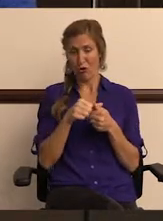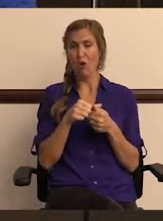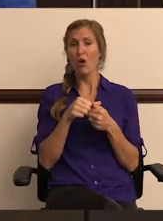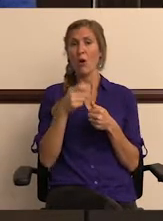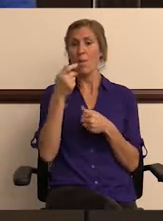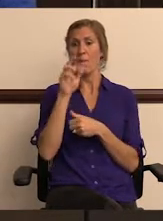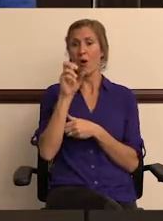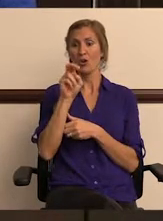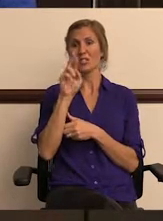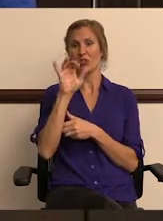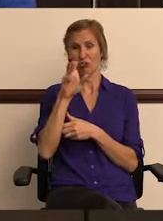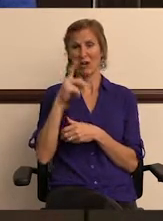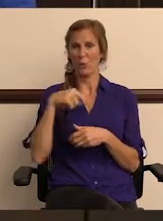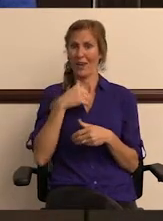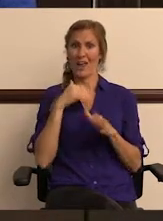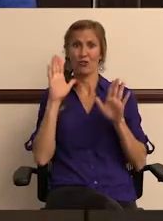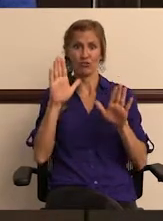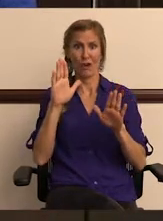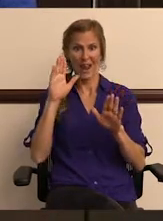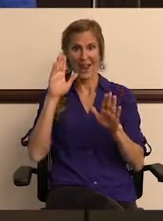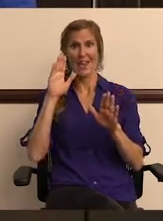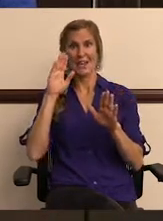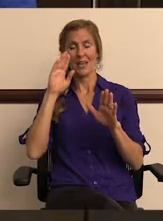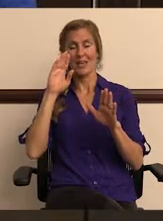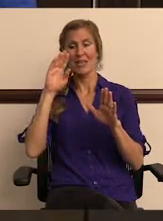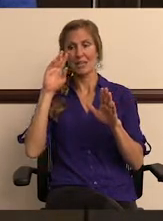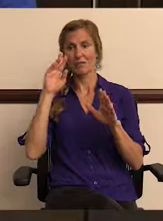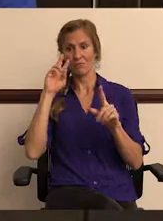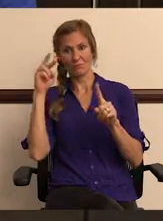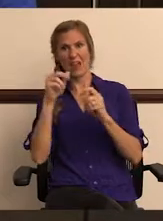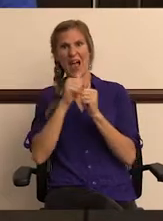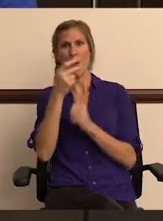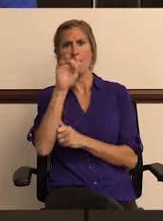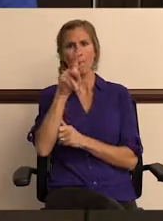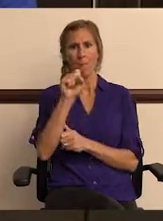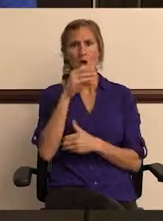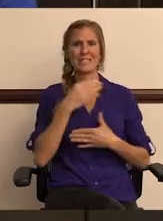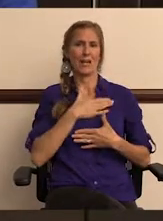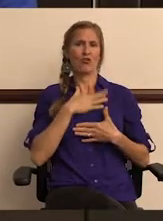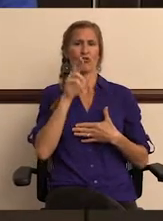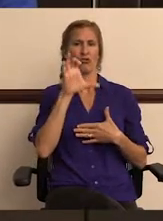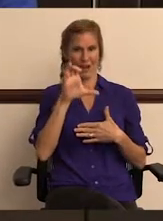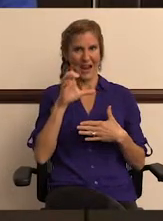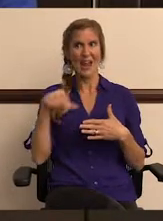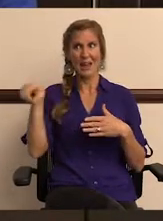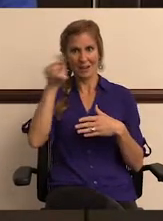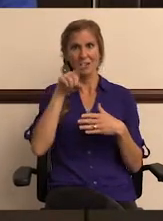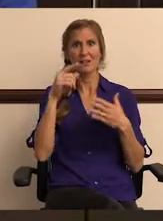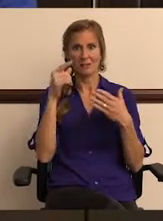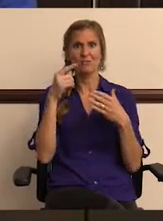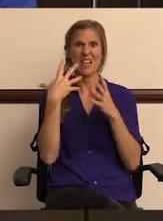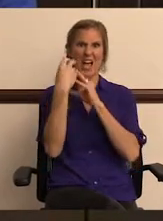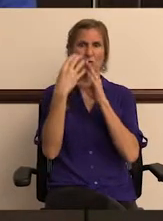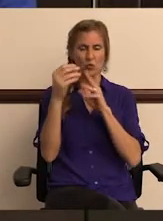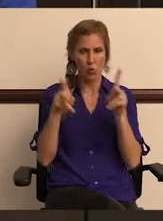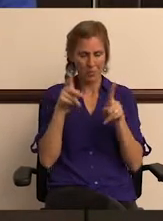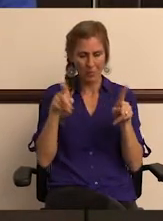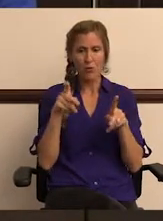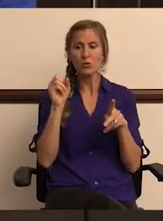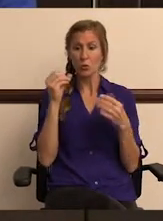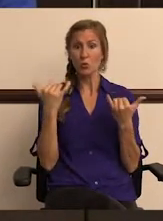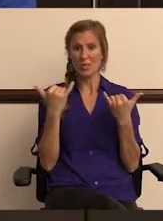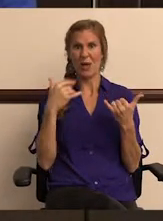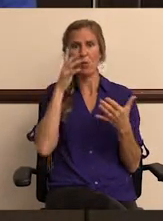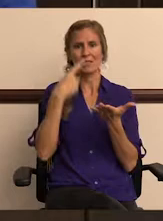excuse me, if you'll recall, was Parks and Rec. We had a great look at how Parks and Rec lives that mission and how parks are more than places. It's about